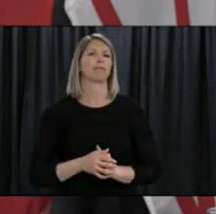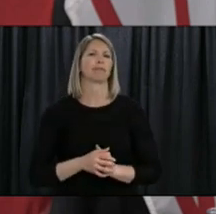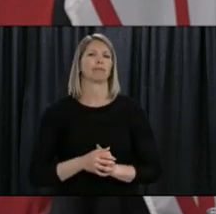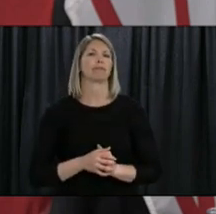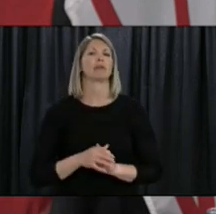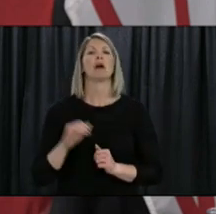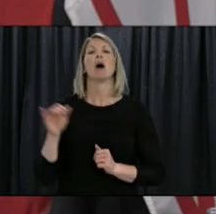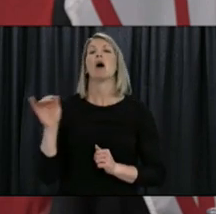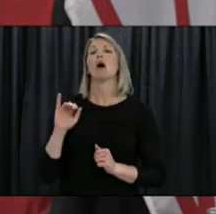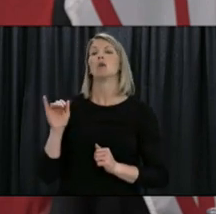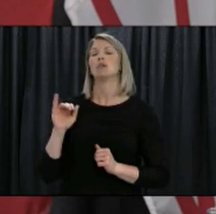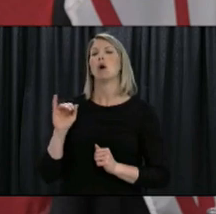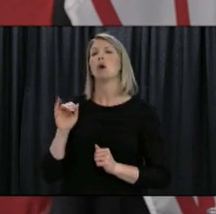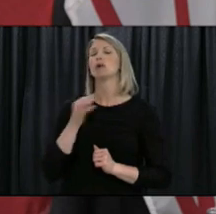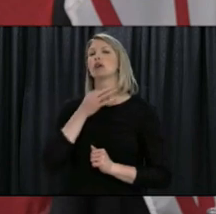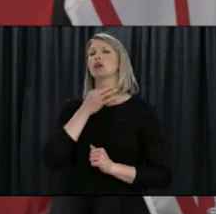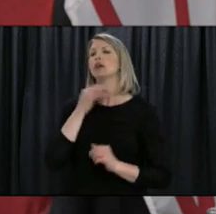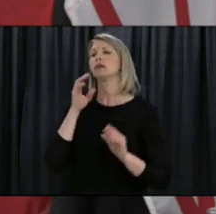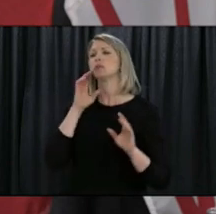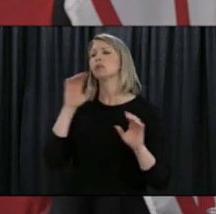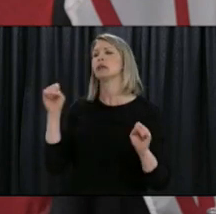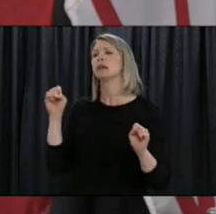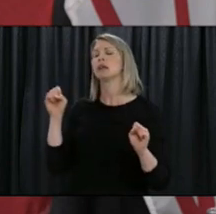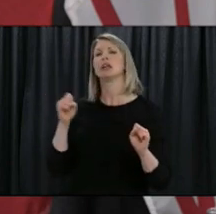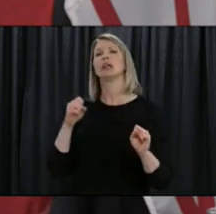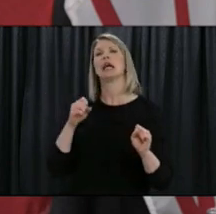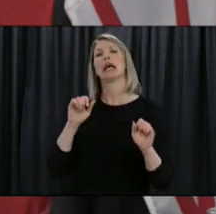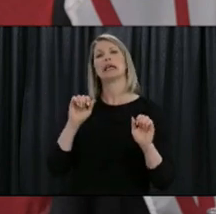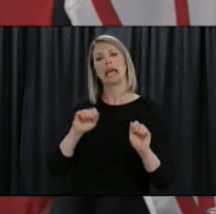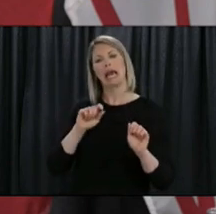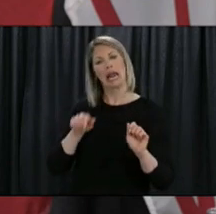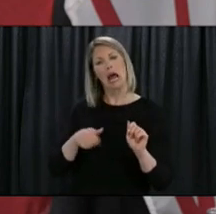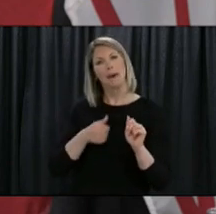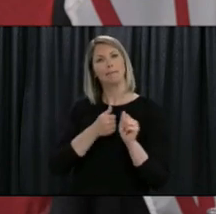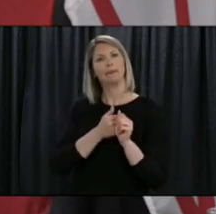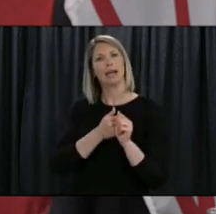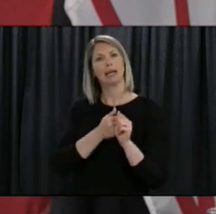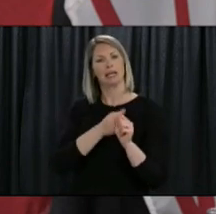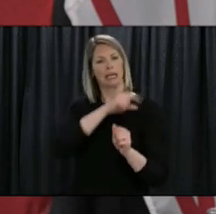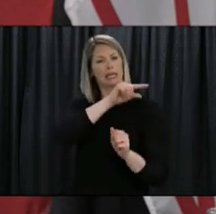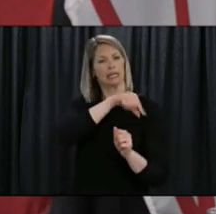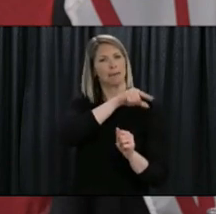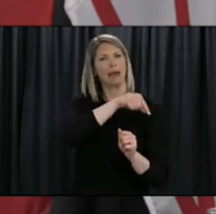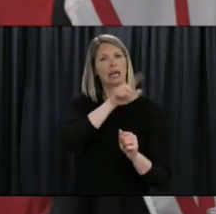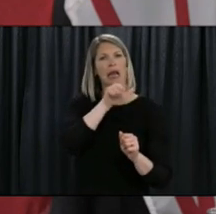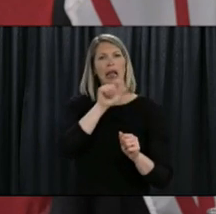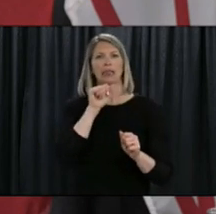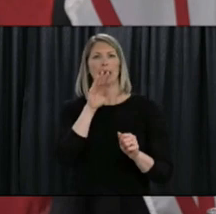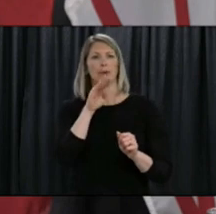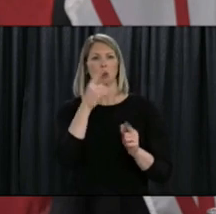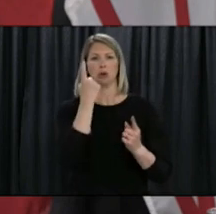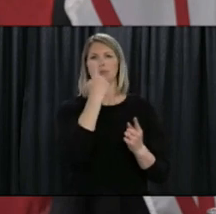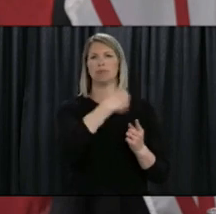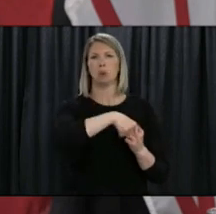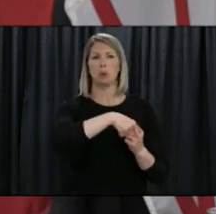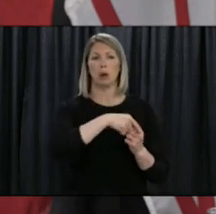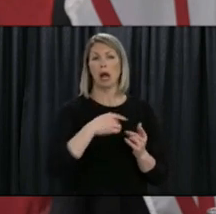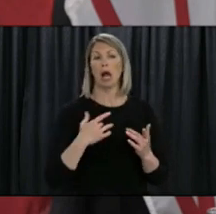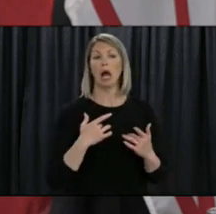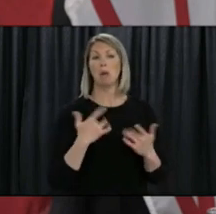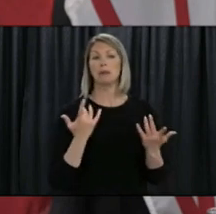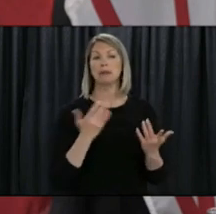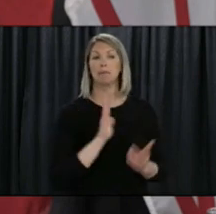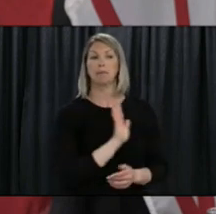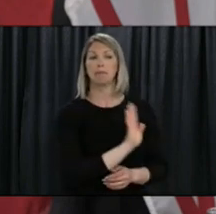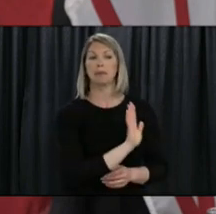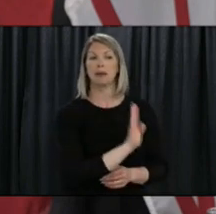and Premier I'm wondering if there is any update on the Labrador Quebec border following the meeting earlier this week yeah so you know what we've agreed to do is